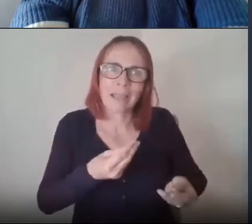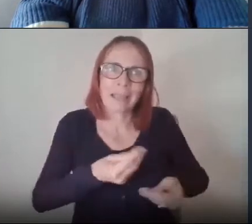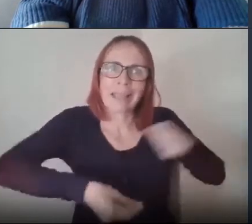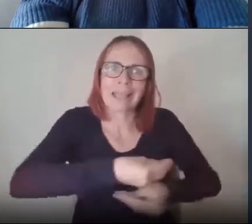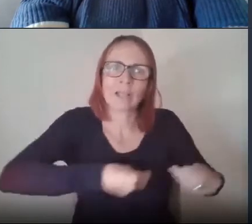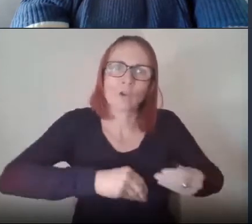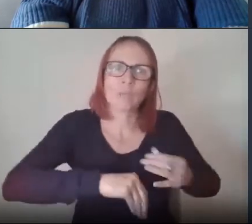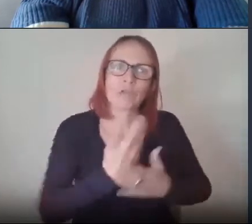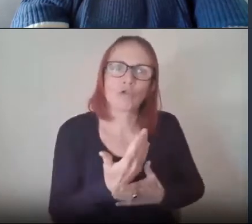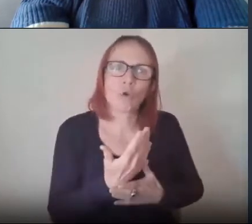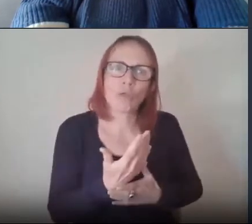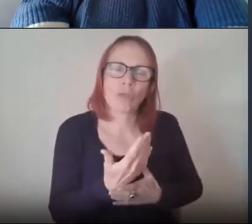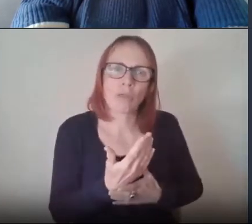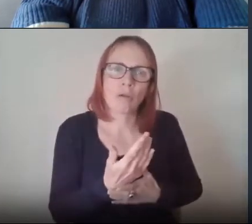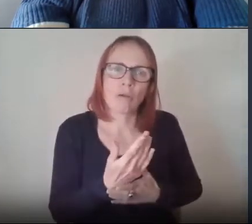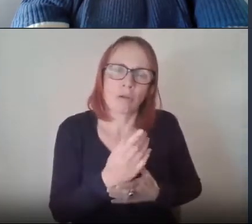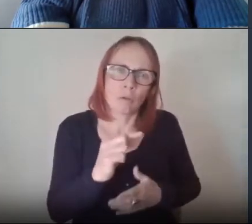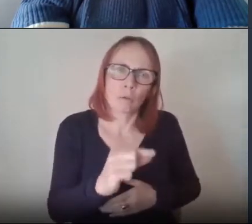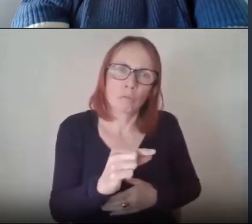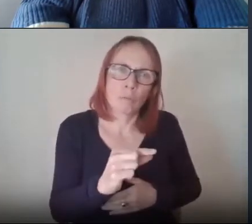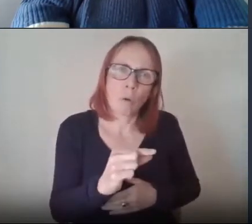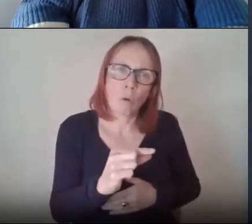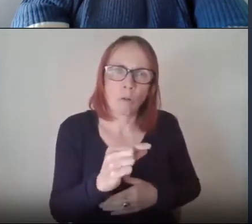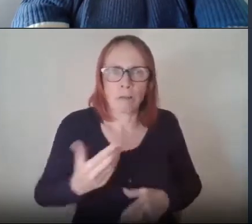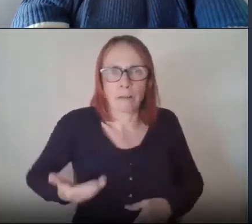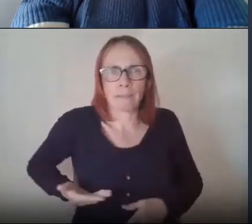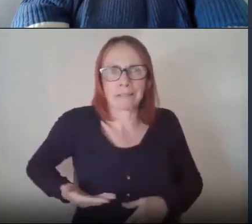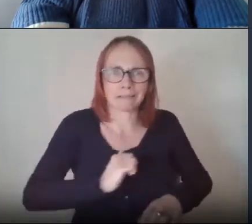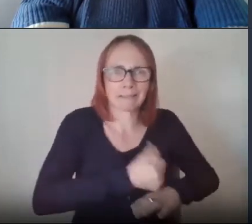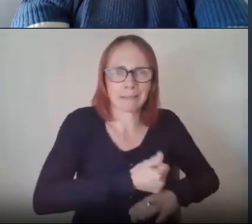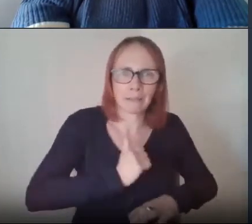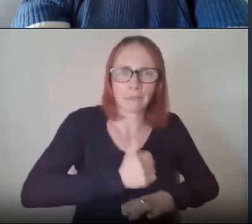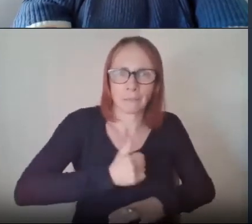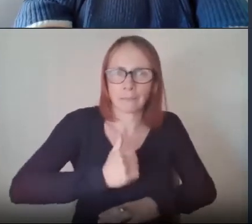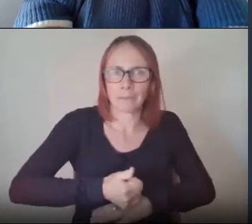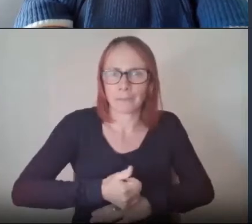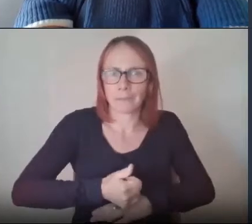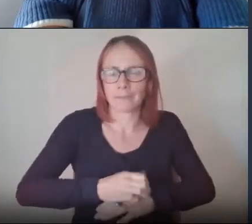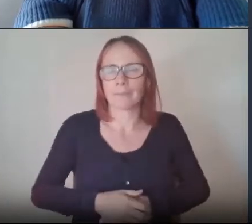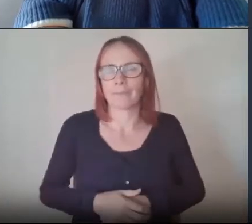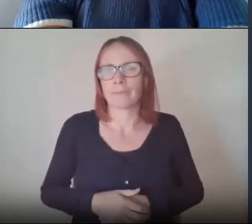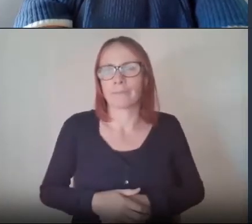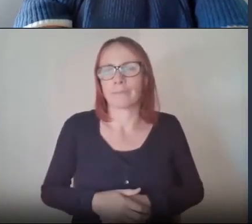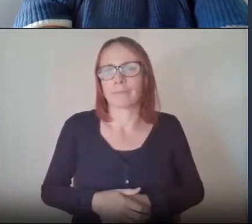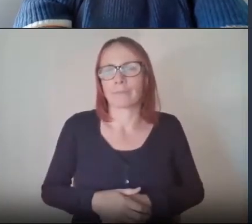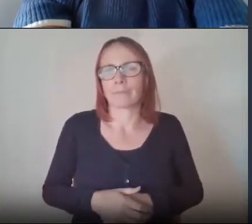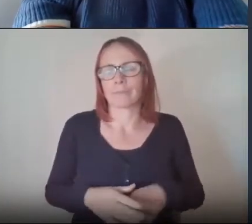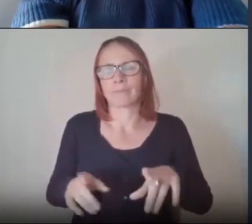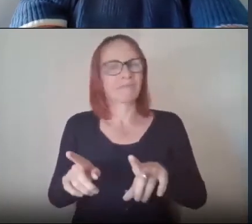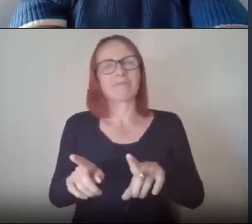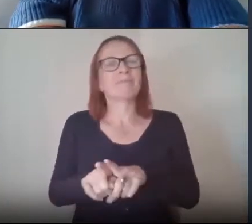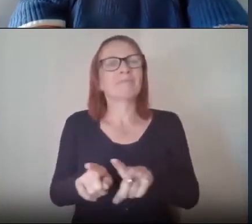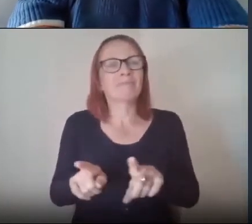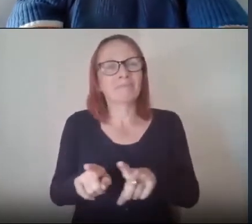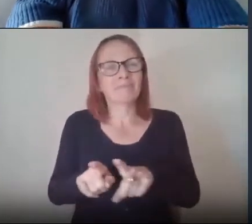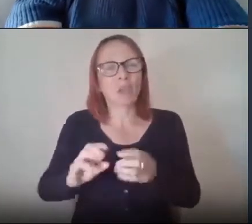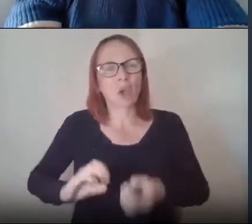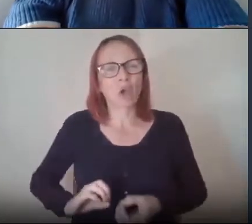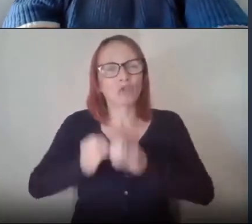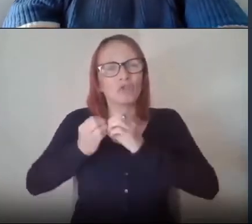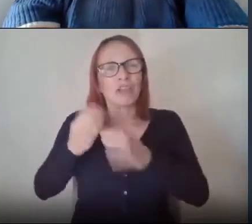smaller communities and i think is where we need to move away from the mentality of that we create jobs in